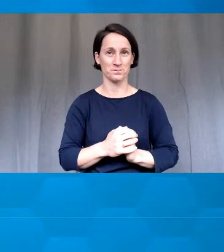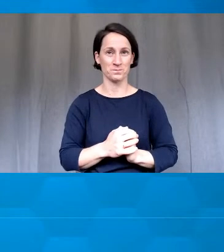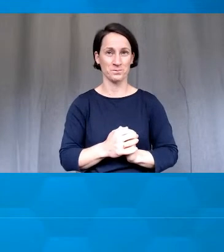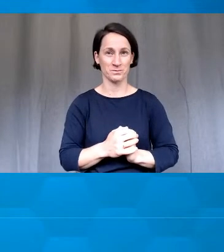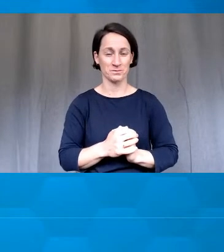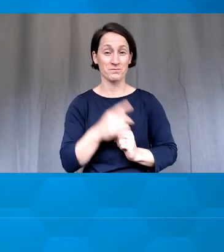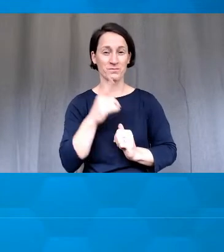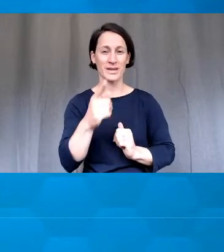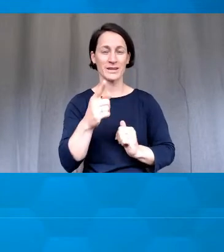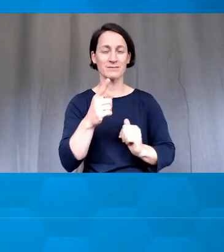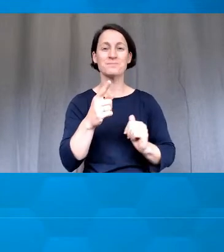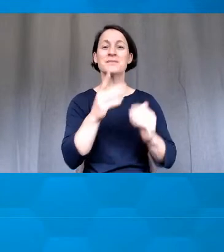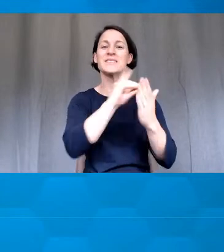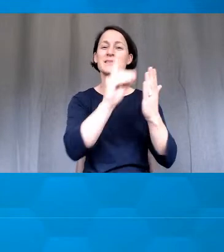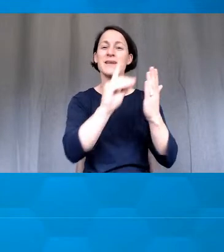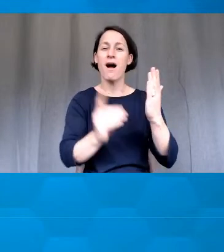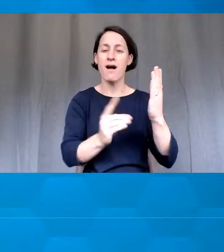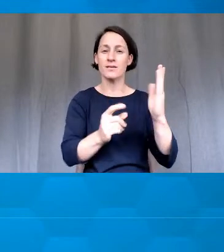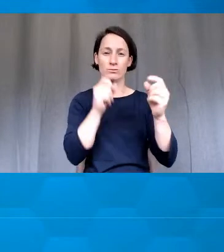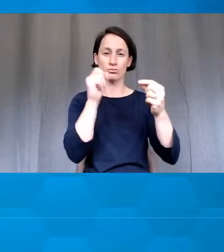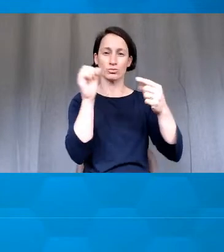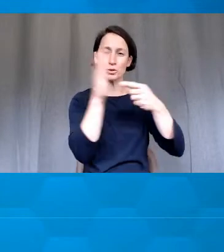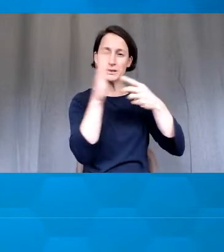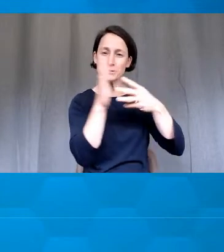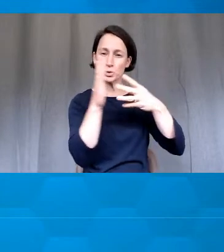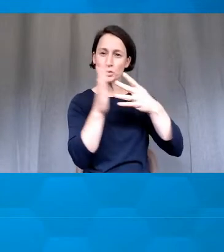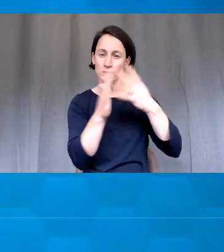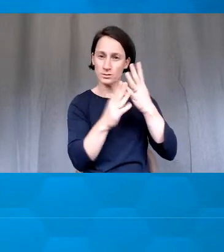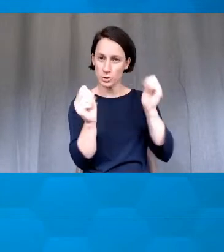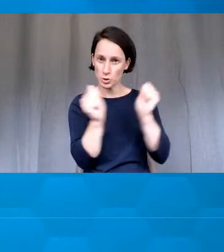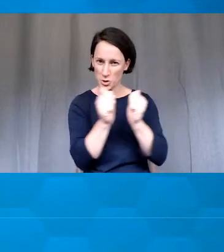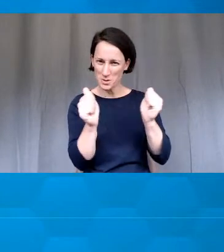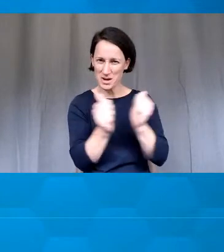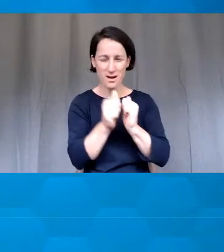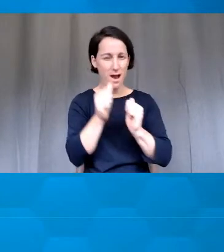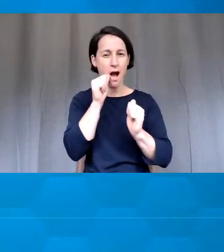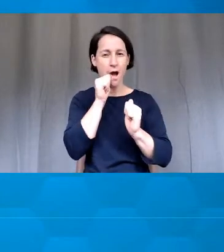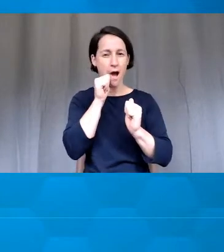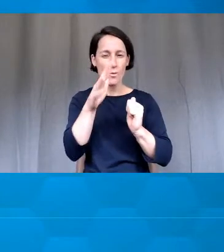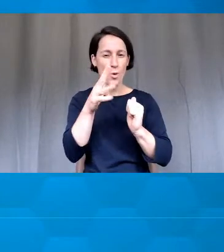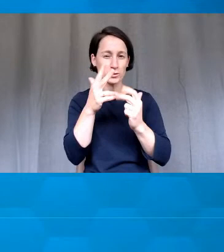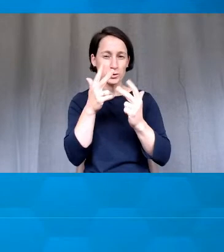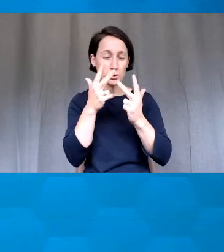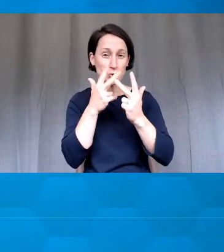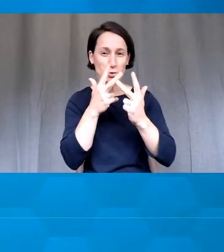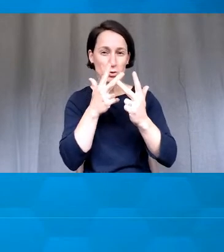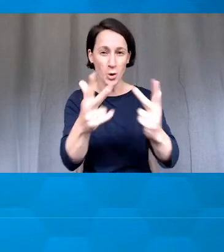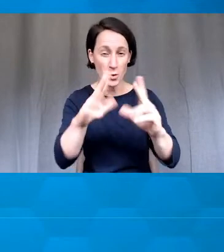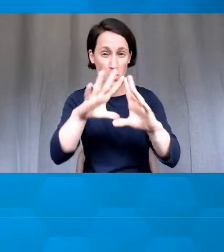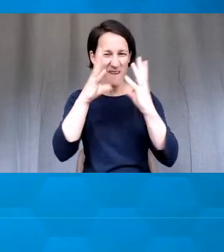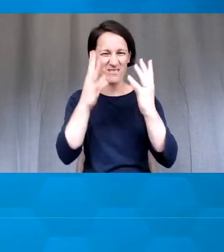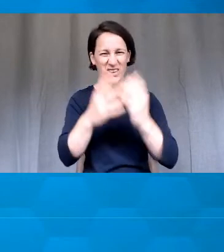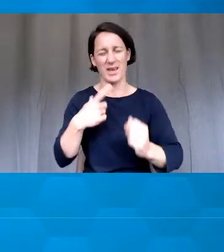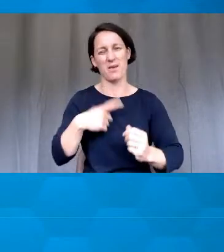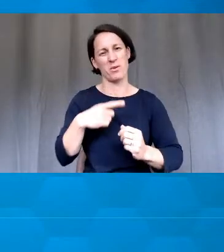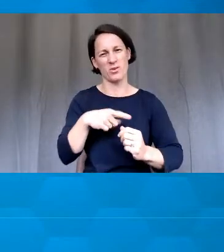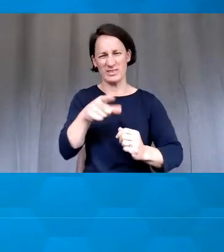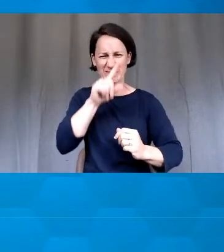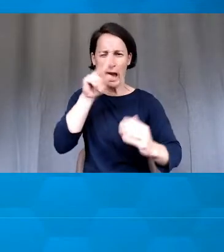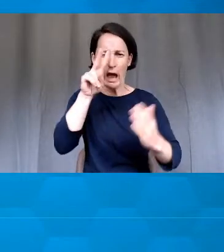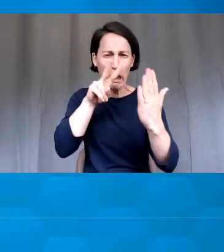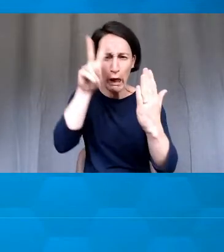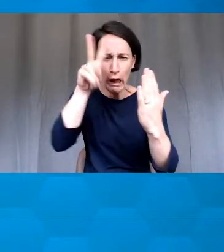design principles document. I won't show it to you too closely because it might not be that readable. One of those